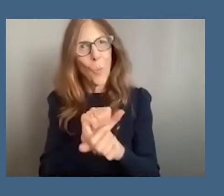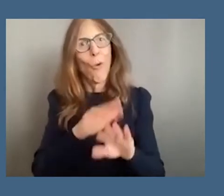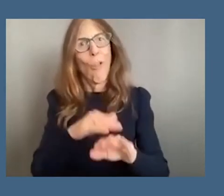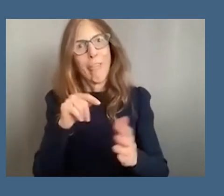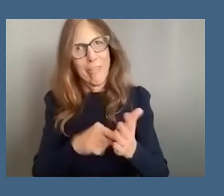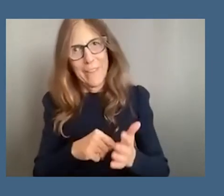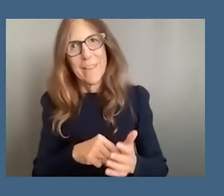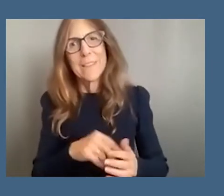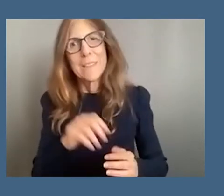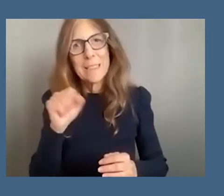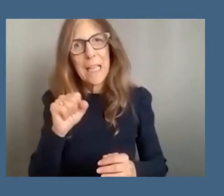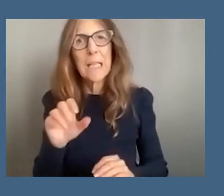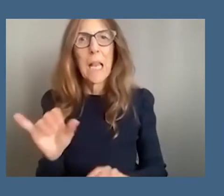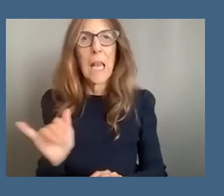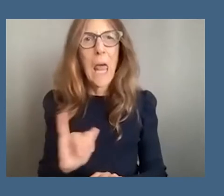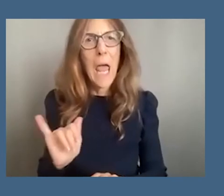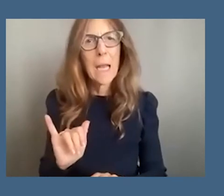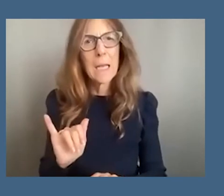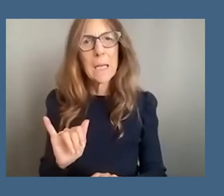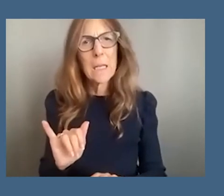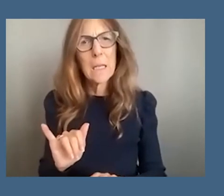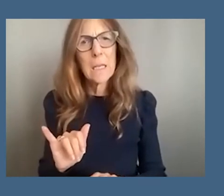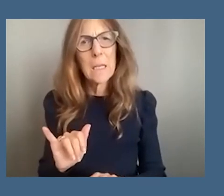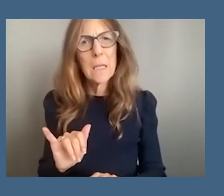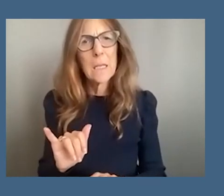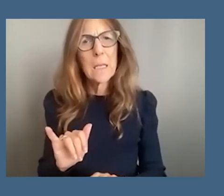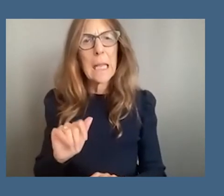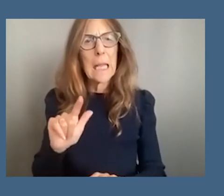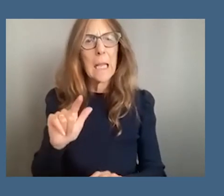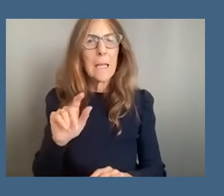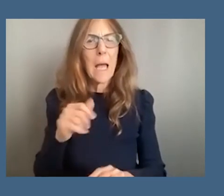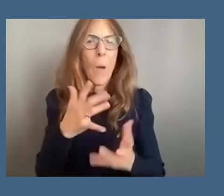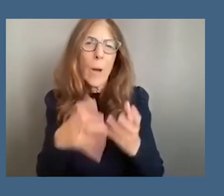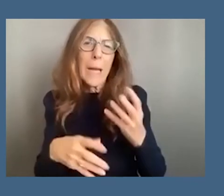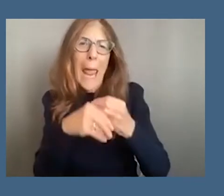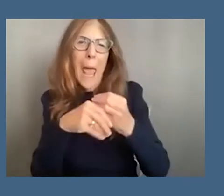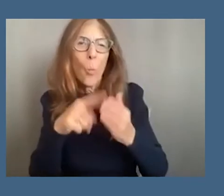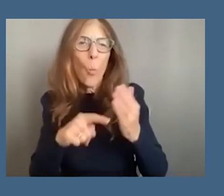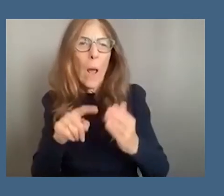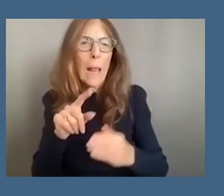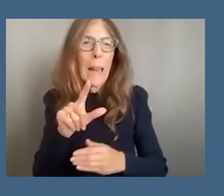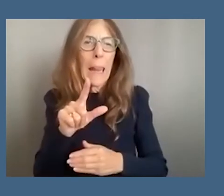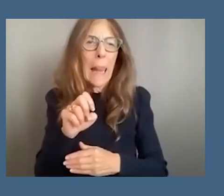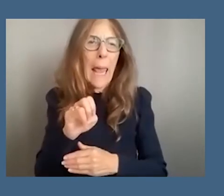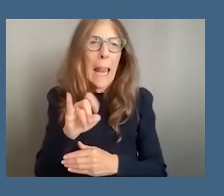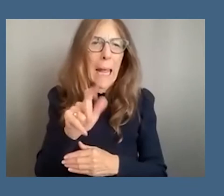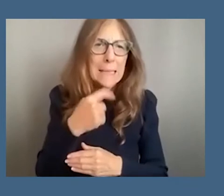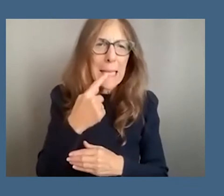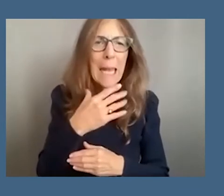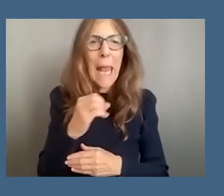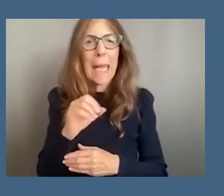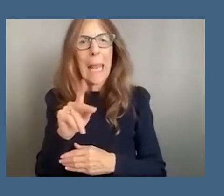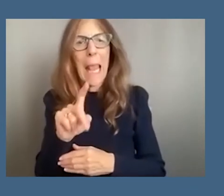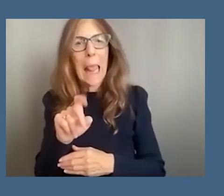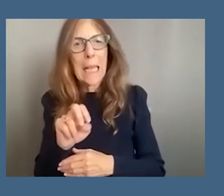like uh reiterating on what leila and kellen uh talked about um the very